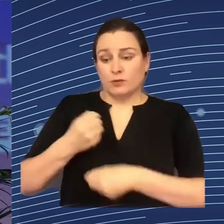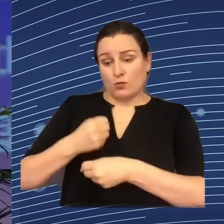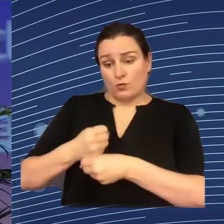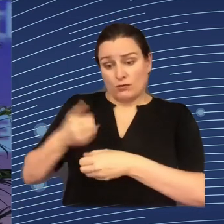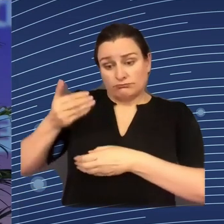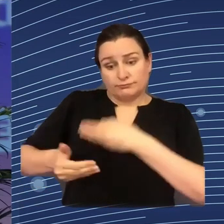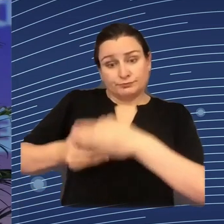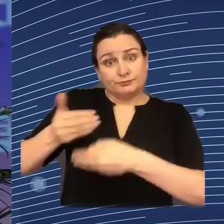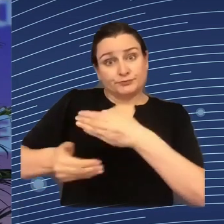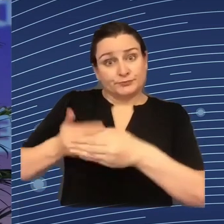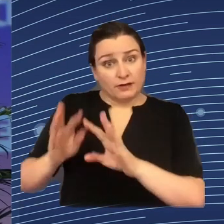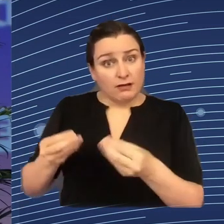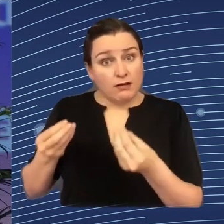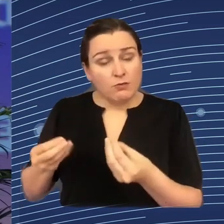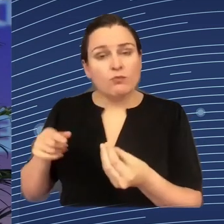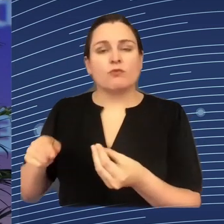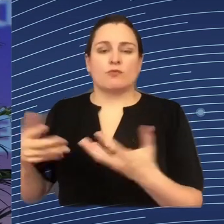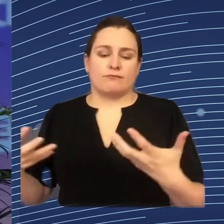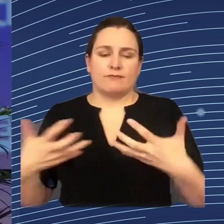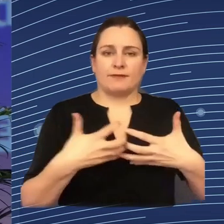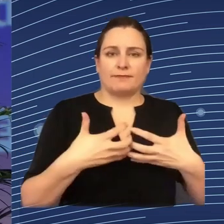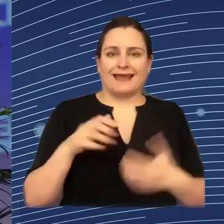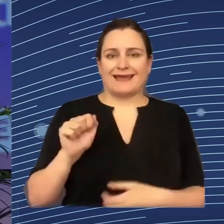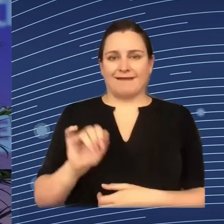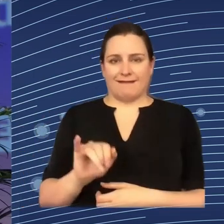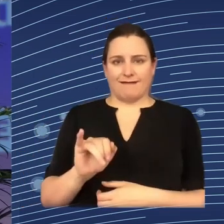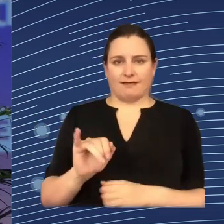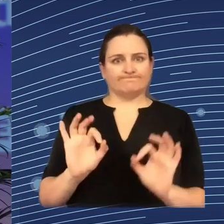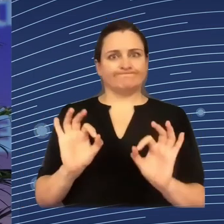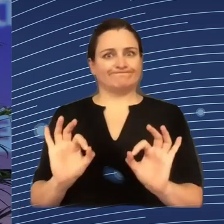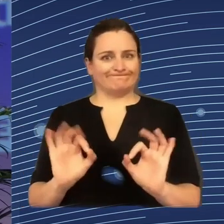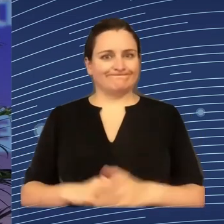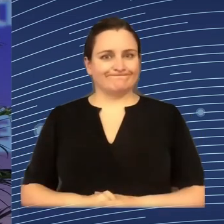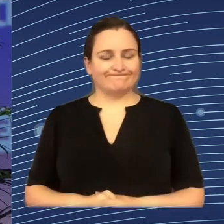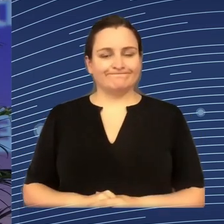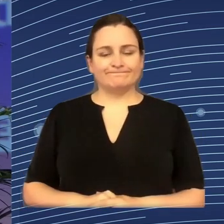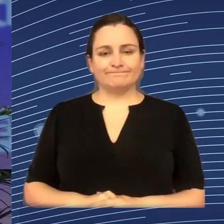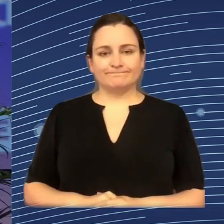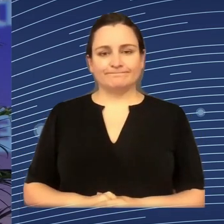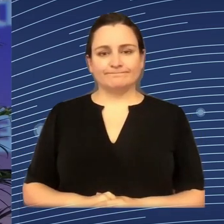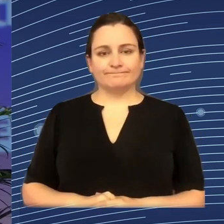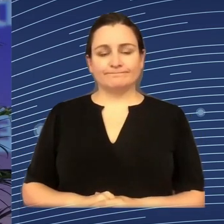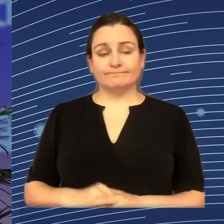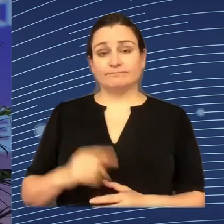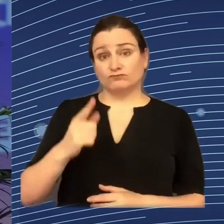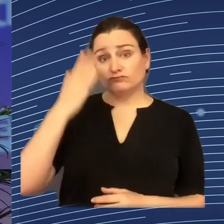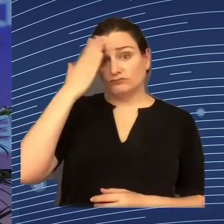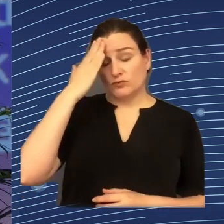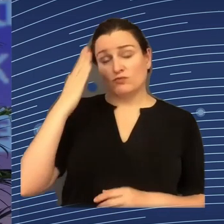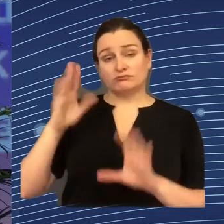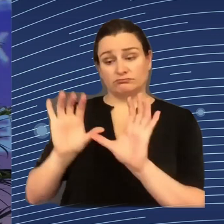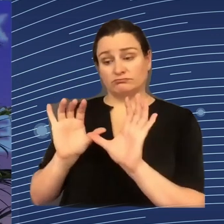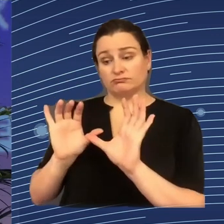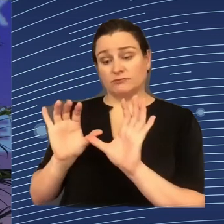be done with AI technologies. I think we know all of us that the number of companies that are actually